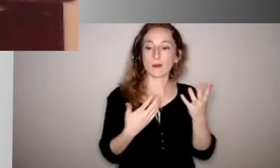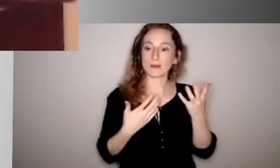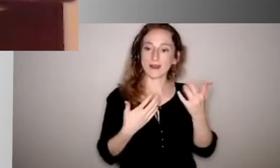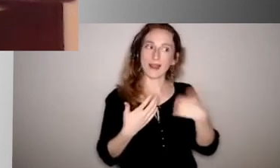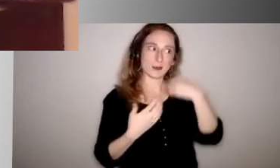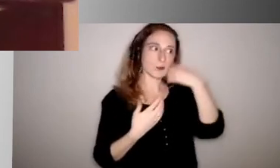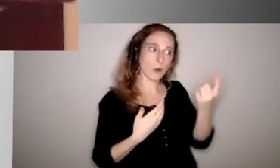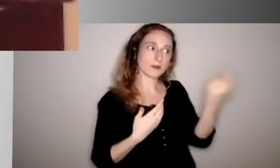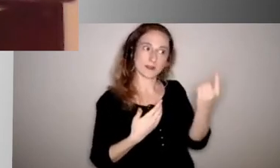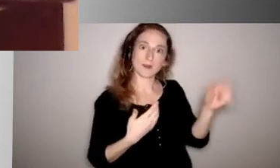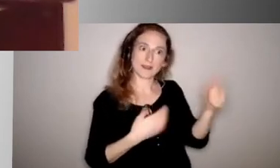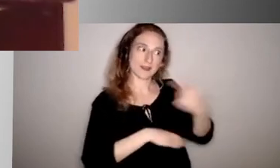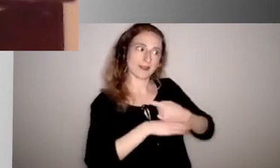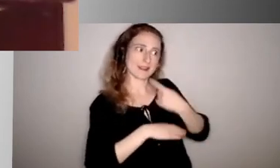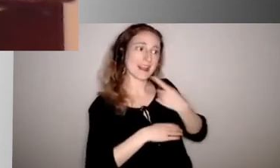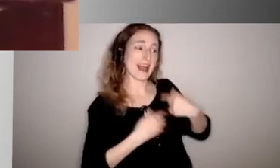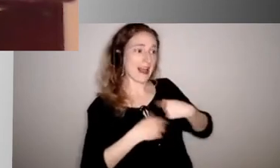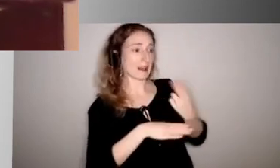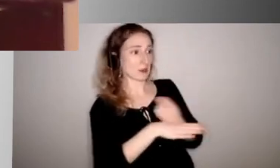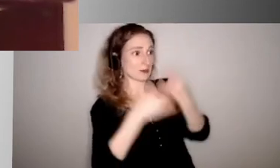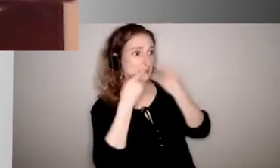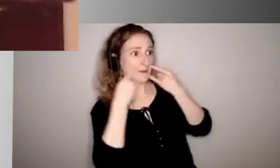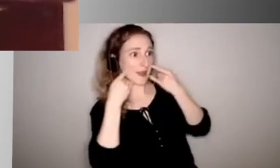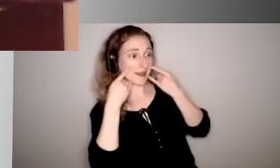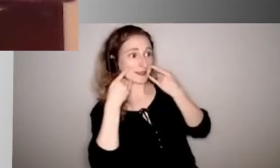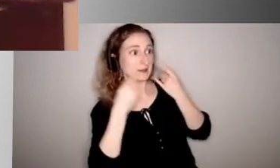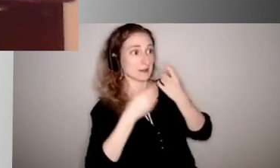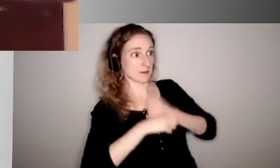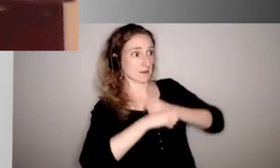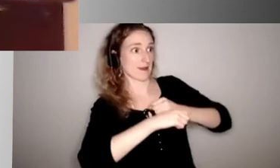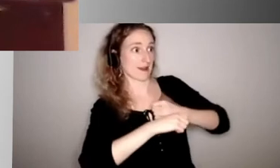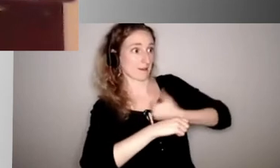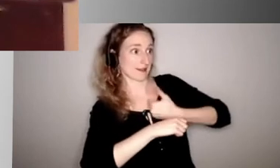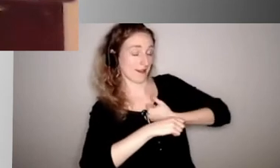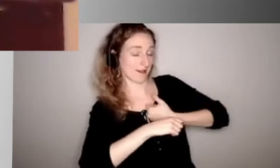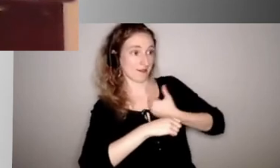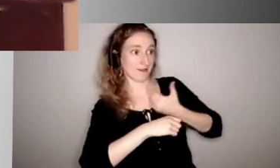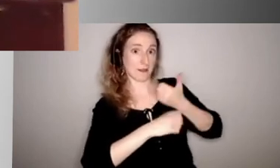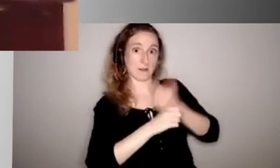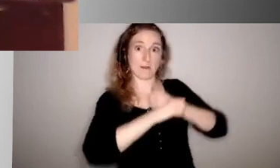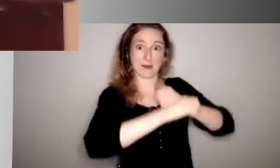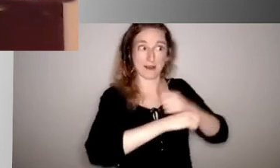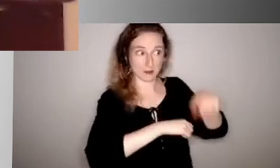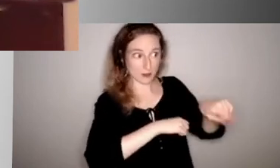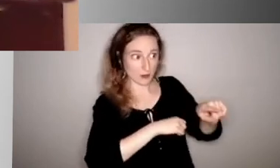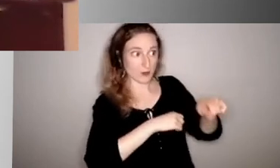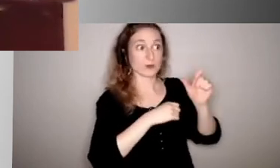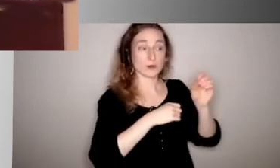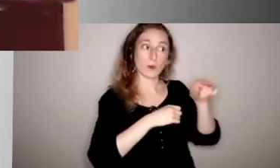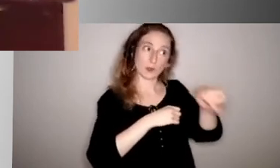protect them. I appreciate them wearing their mask to protect me because I'm trying to protect my wife and her ability to go visit her family. So,